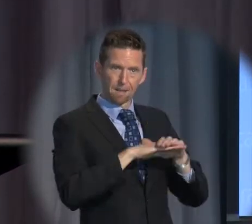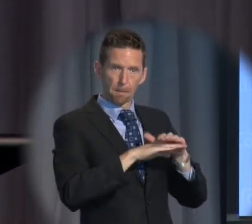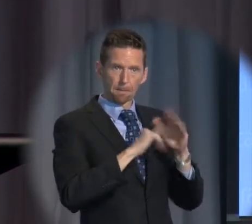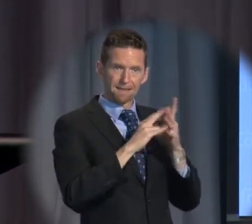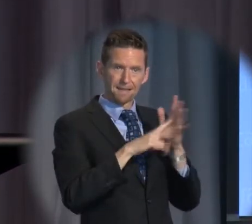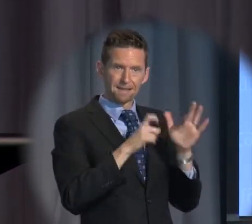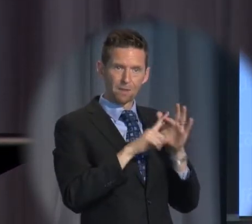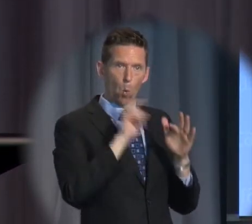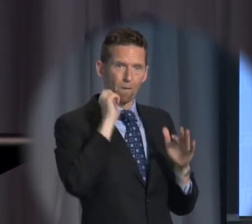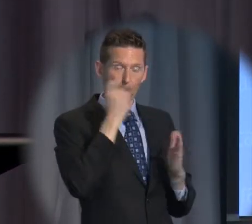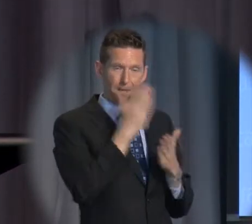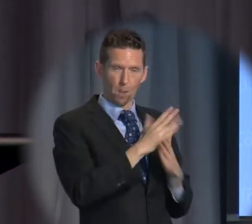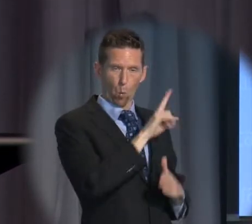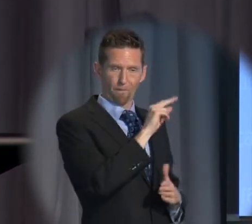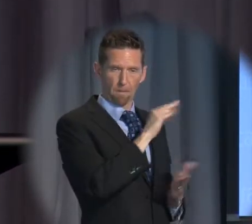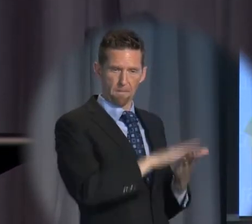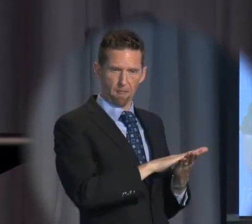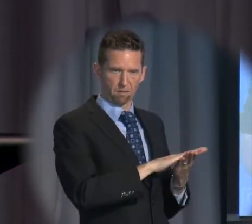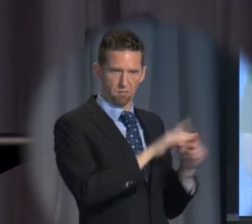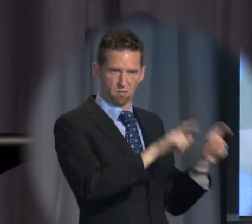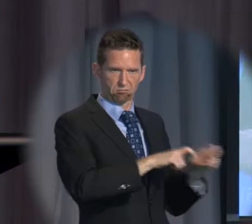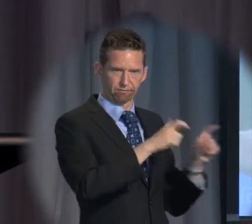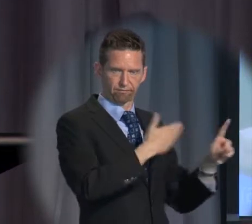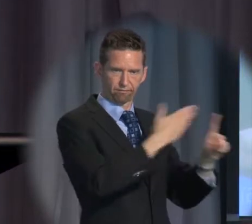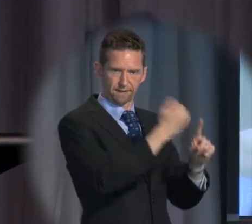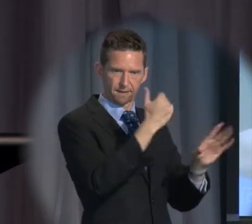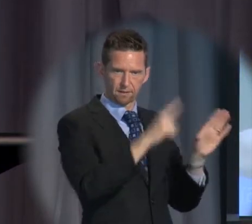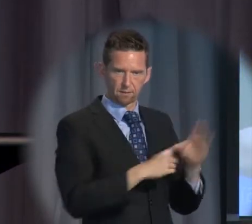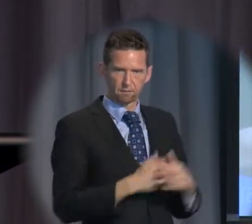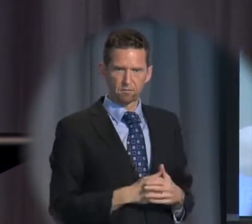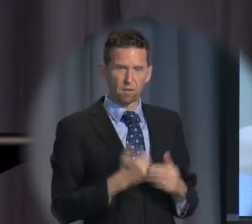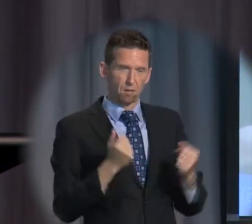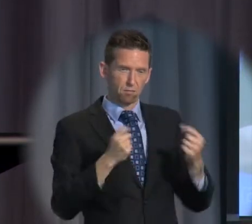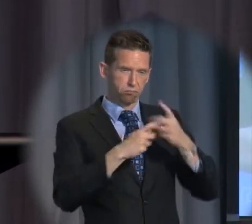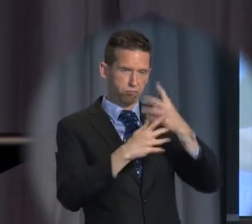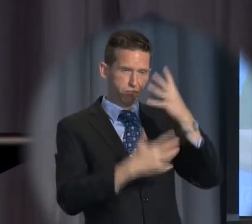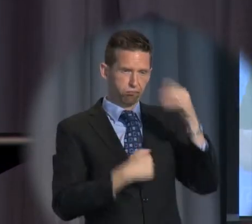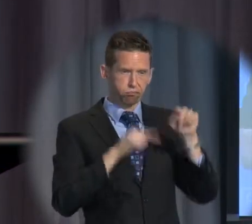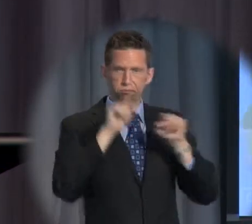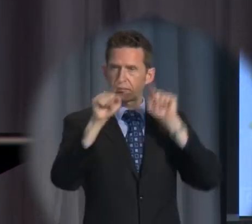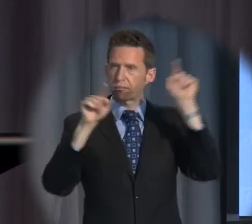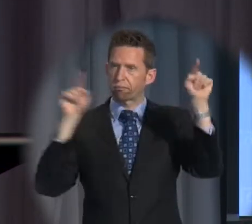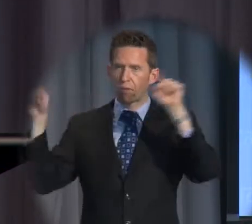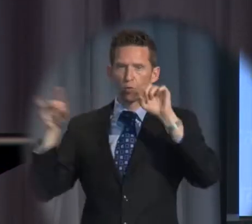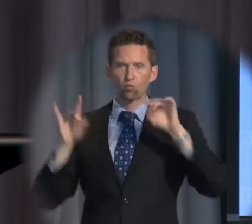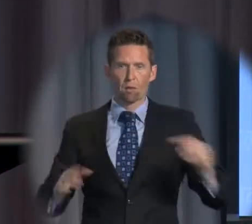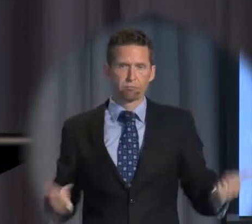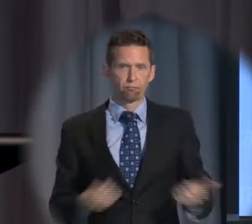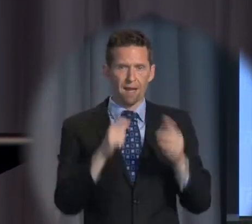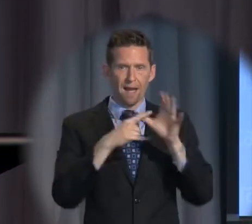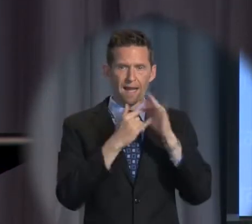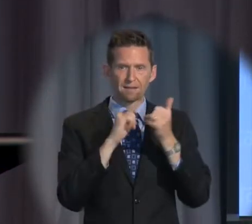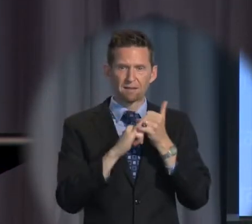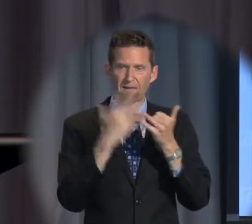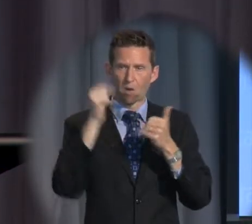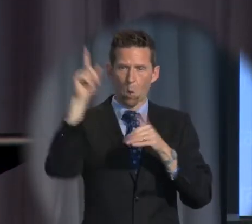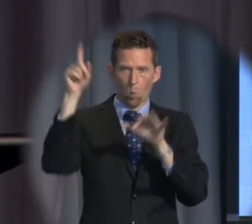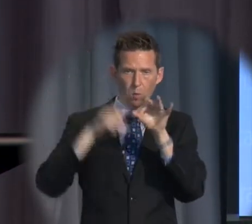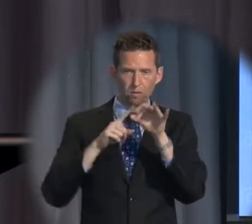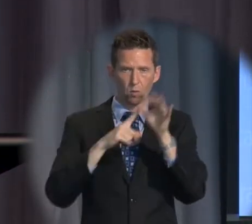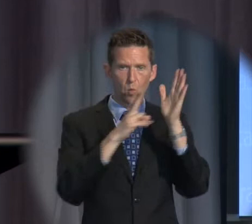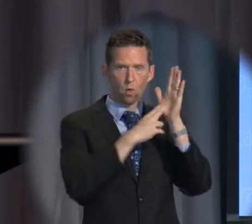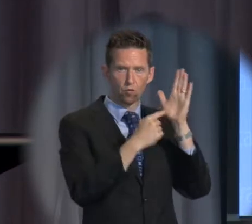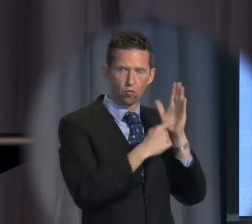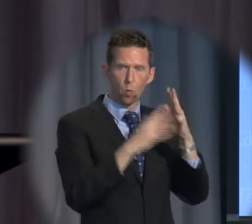would have been 12 months. There are scores of similar cases that we're discovering around Australia, especially in Queensland, the Northern Territory